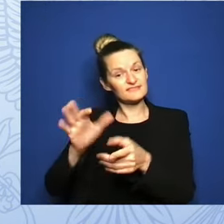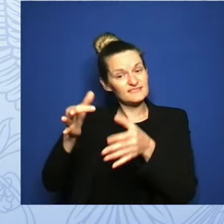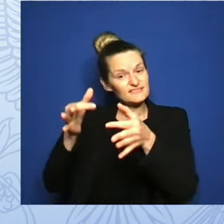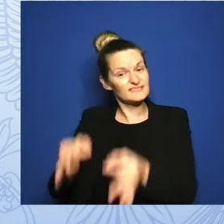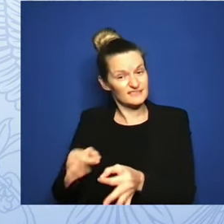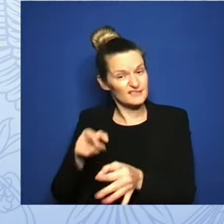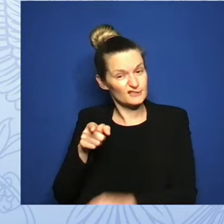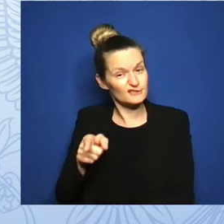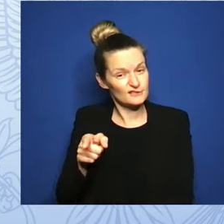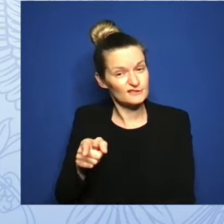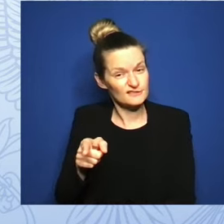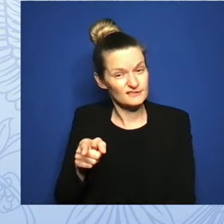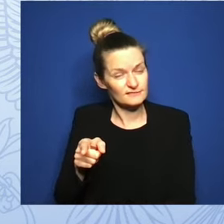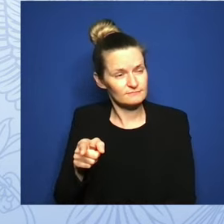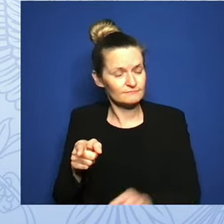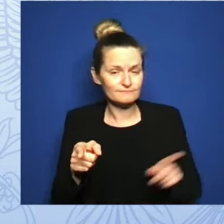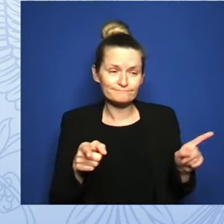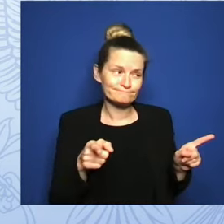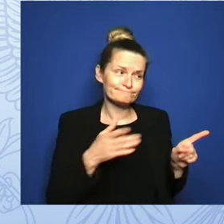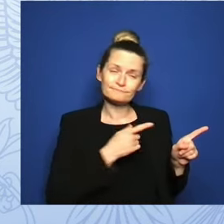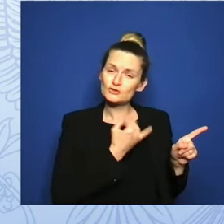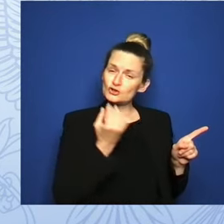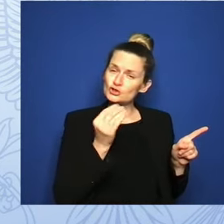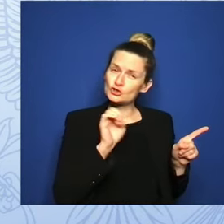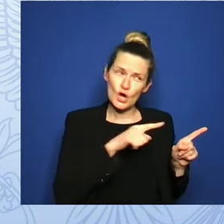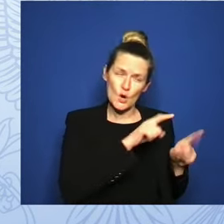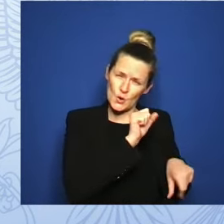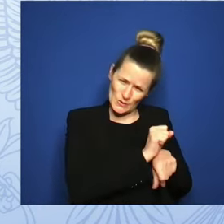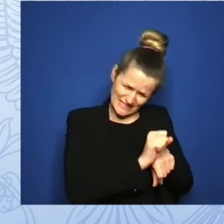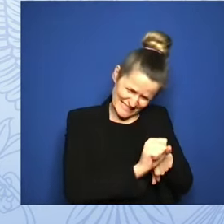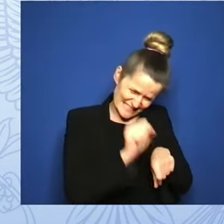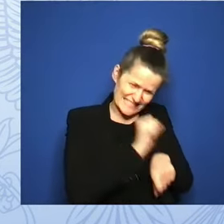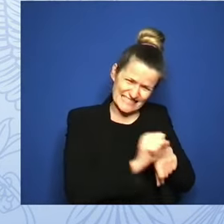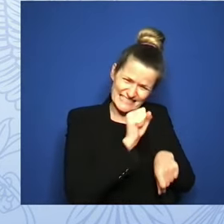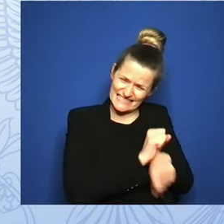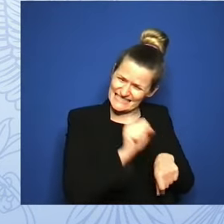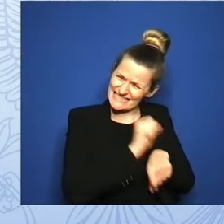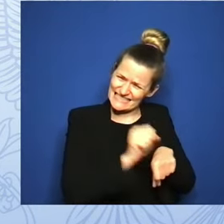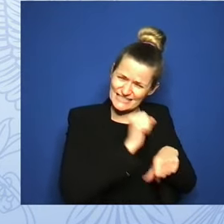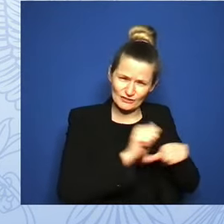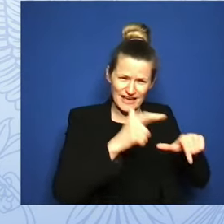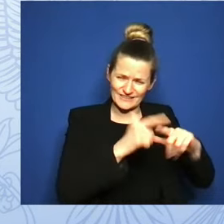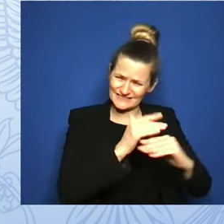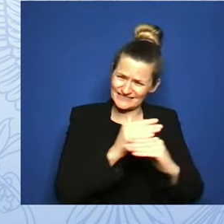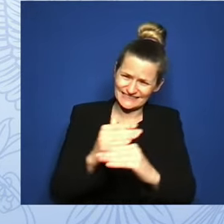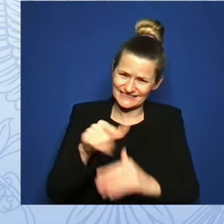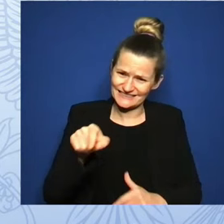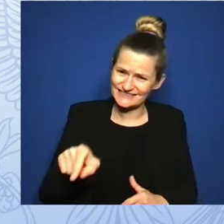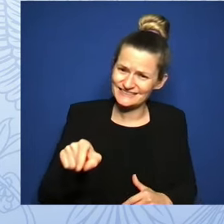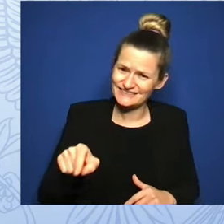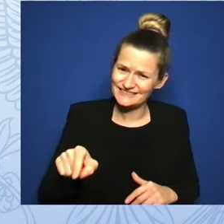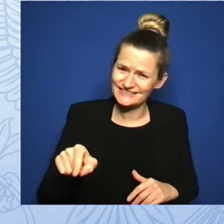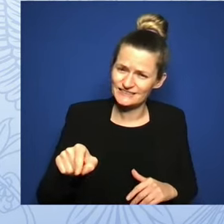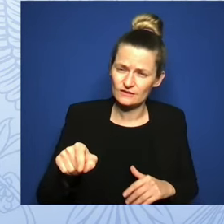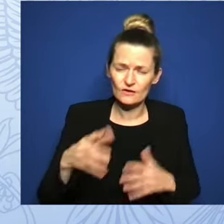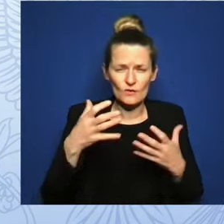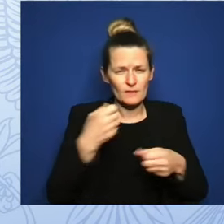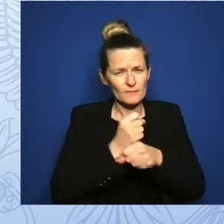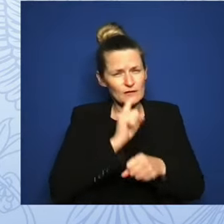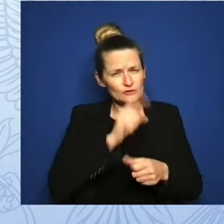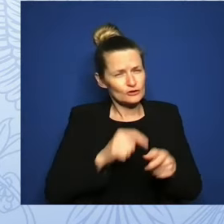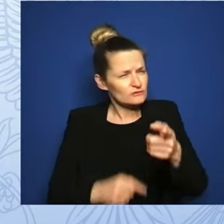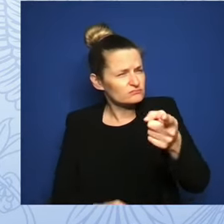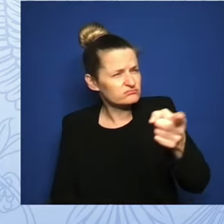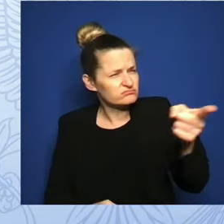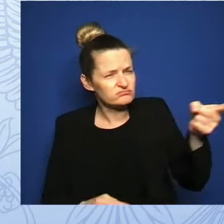But the only way that we can ensure that every woman has the fundamental freedoms she deserves is for